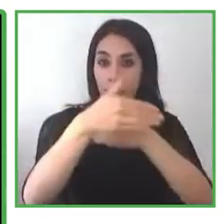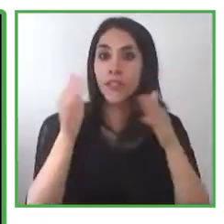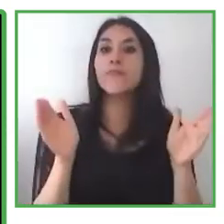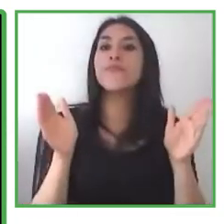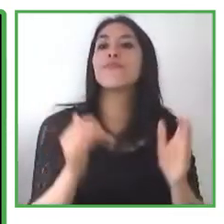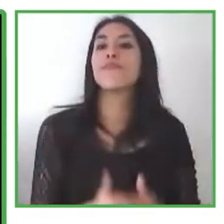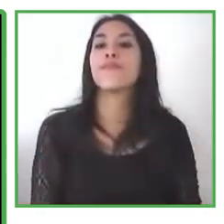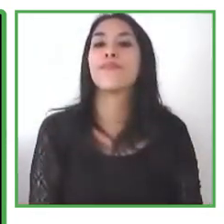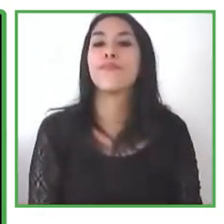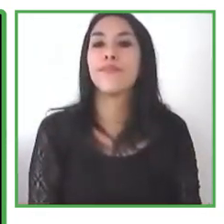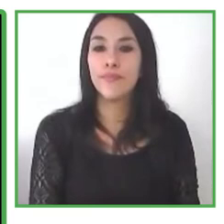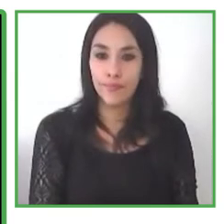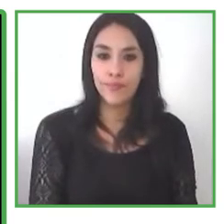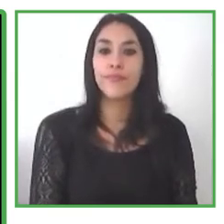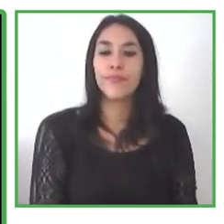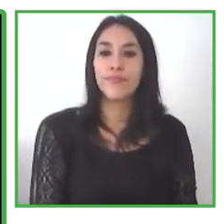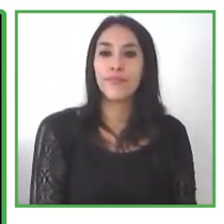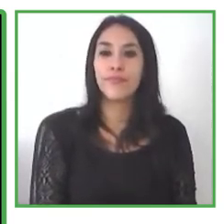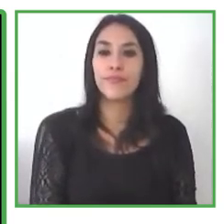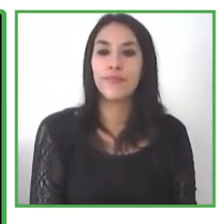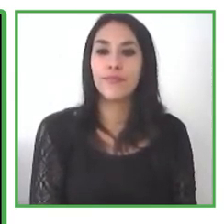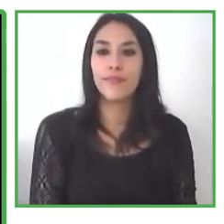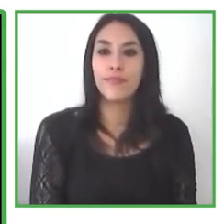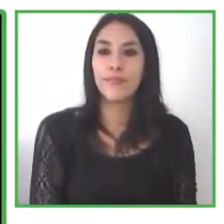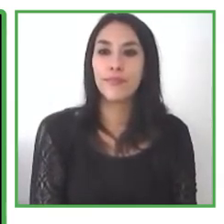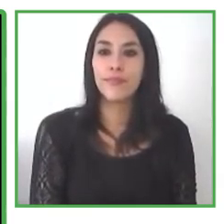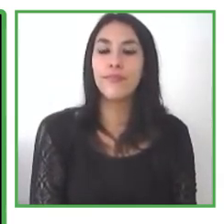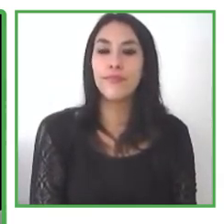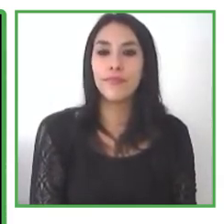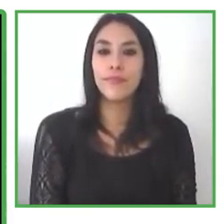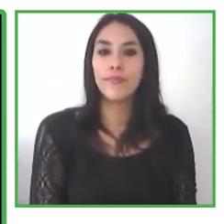screen freaked out i am a carpenter